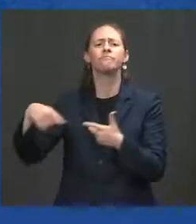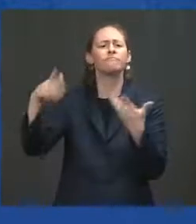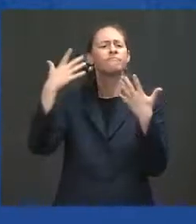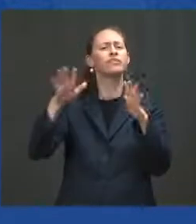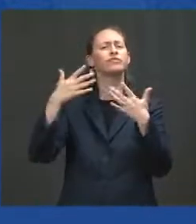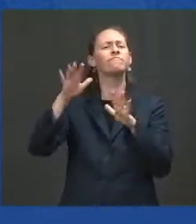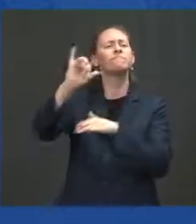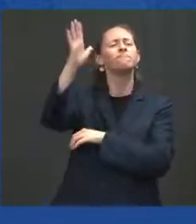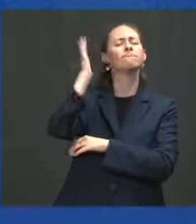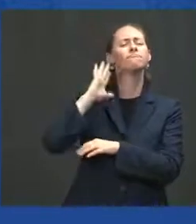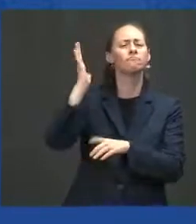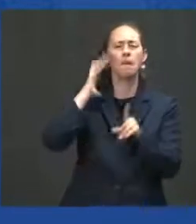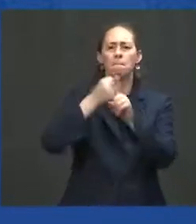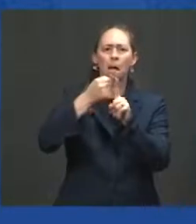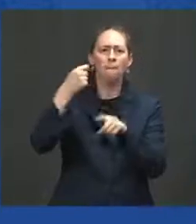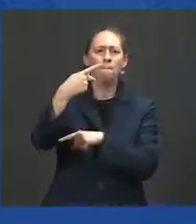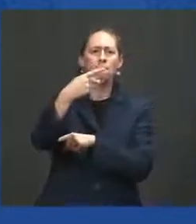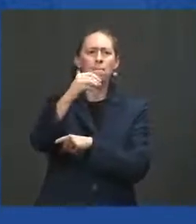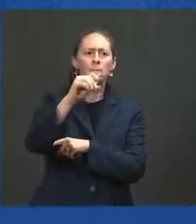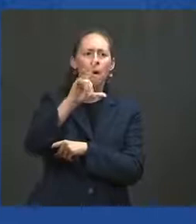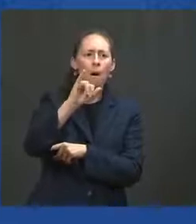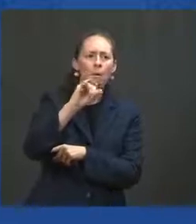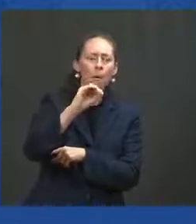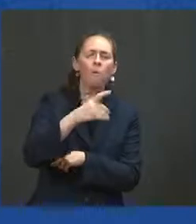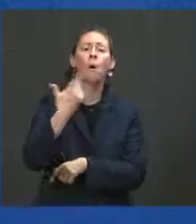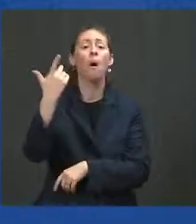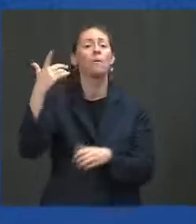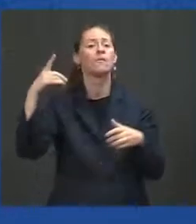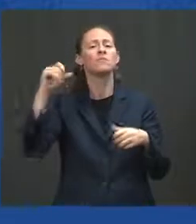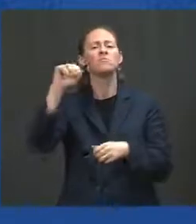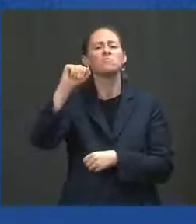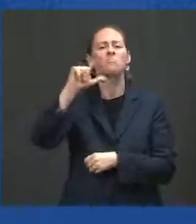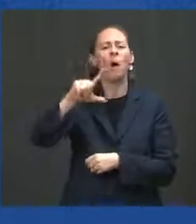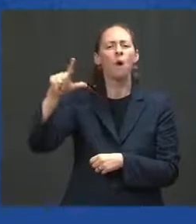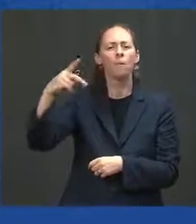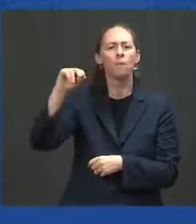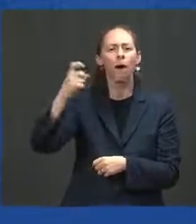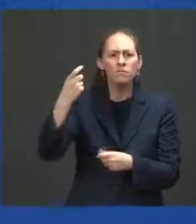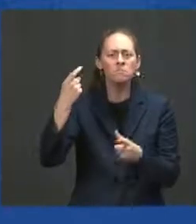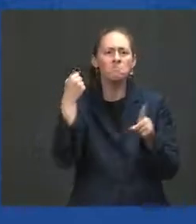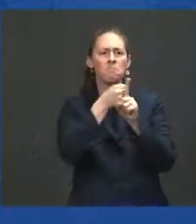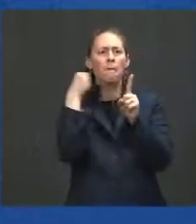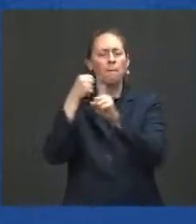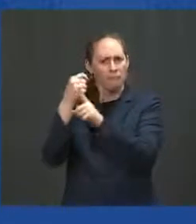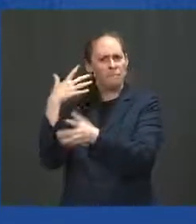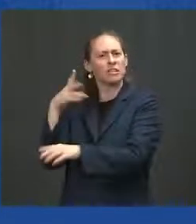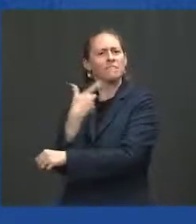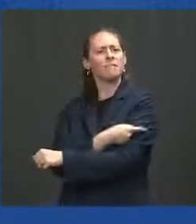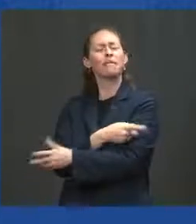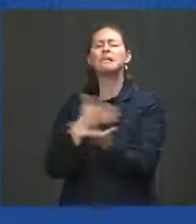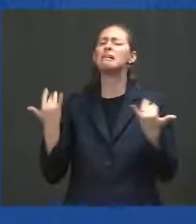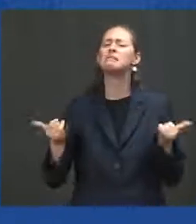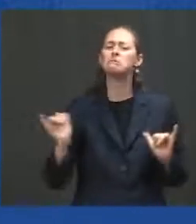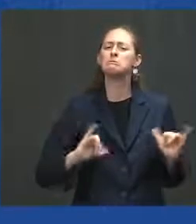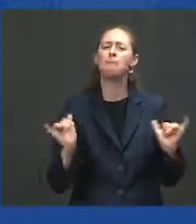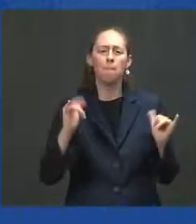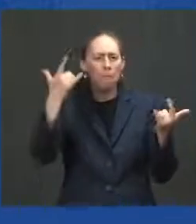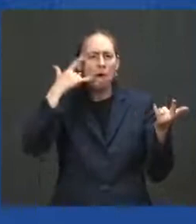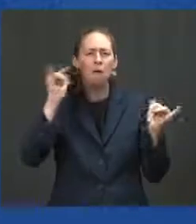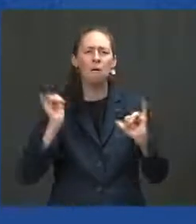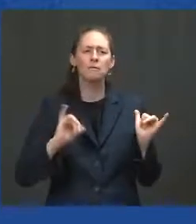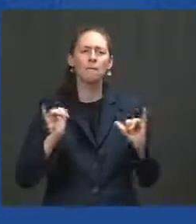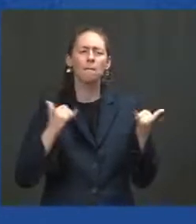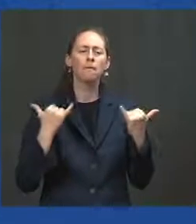smallpox, measles, mumps, rubella. In fact, the reason most people in America don't worry about polio, smallpox, measles,